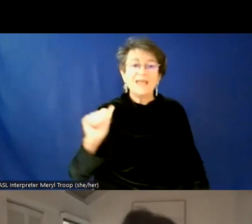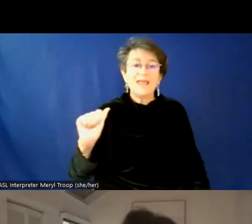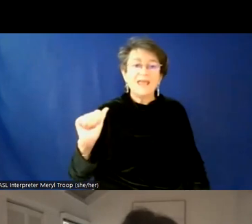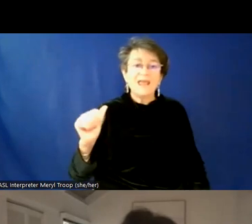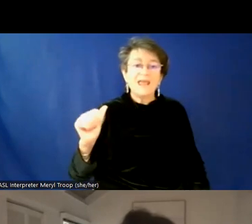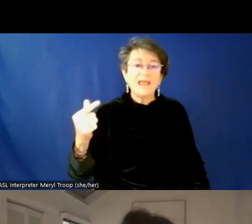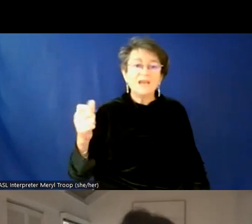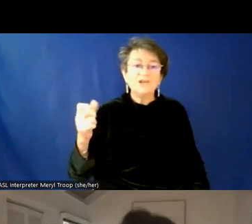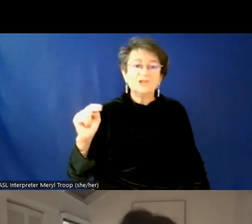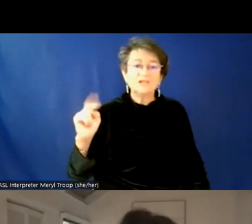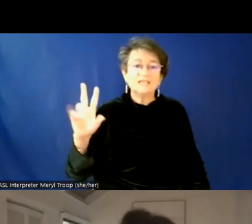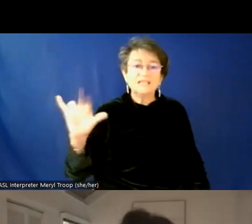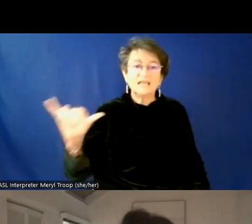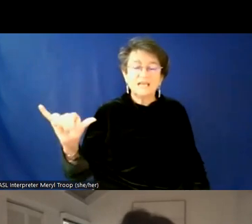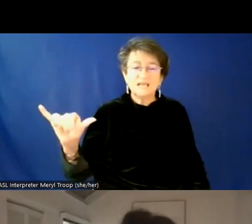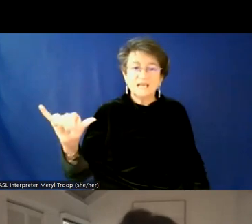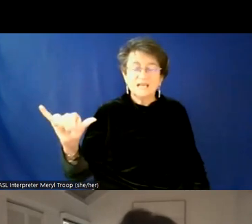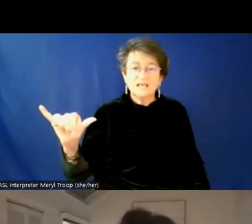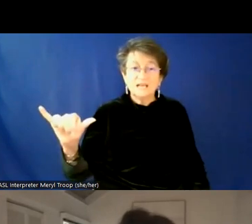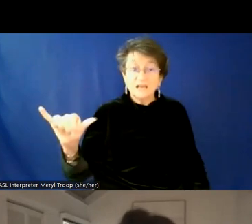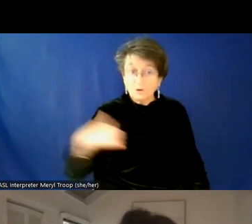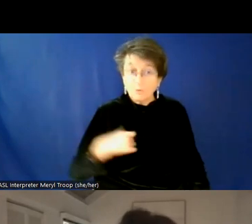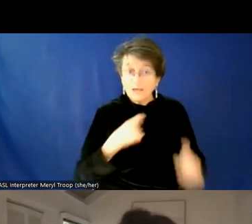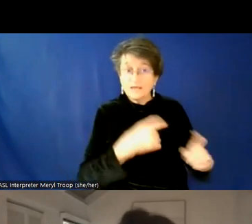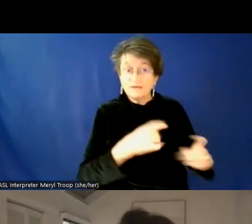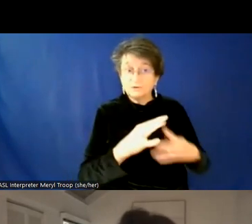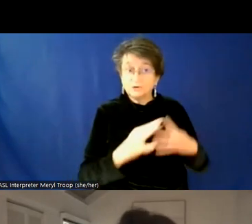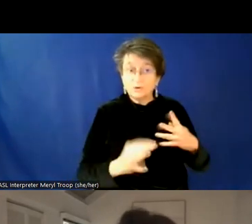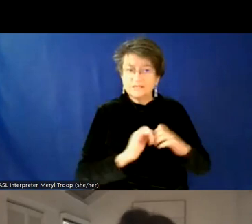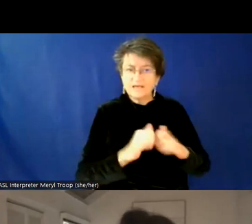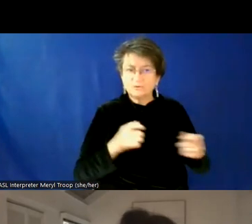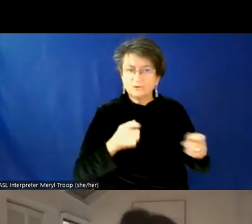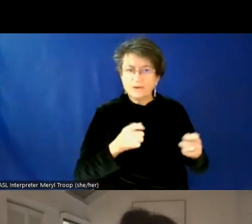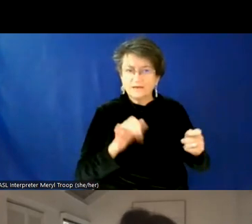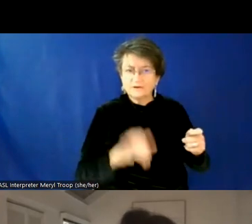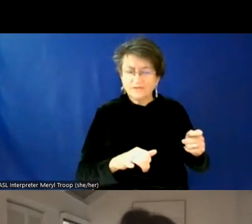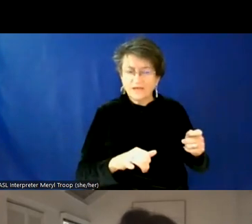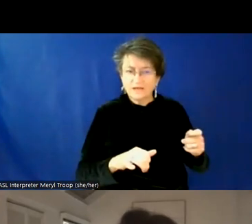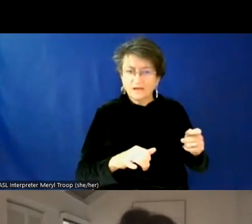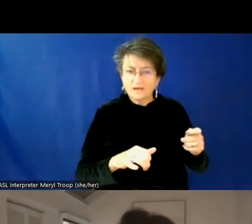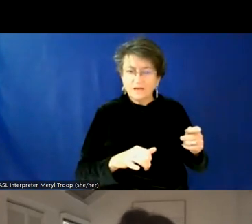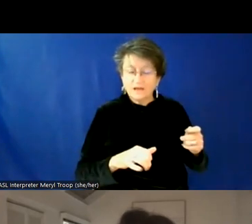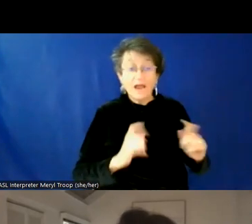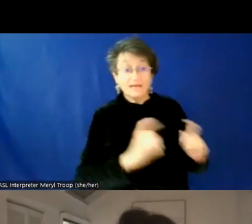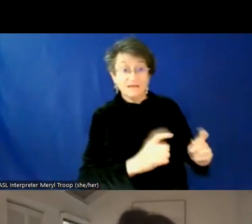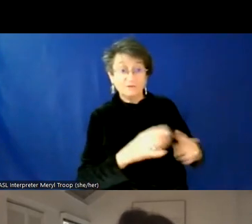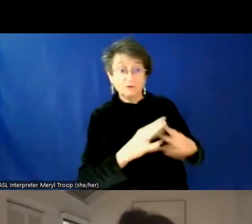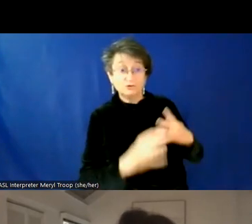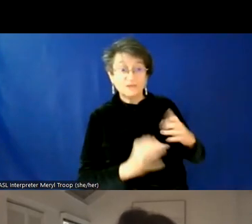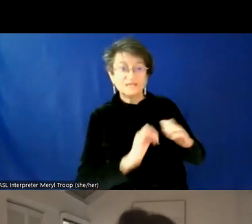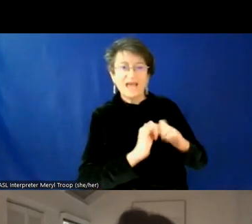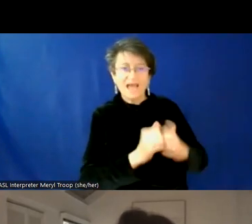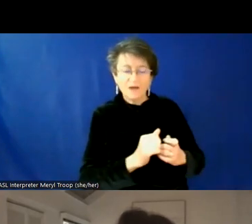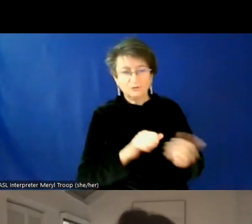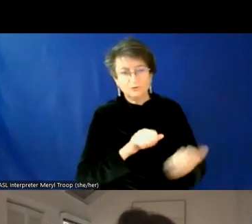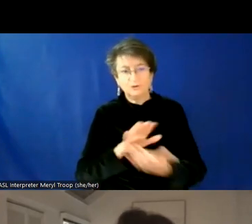in this setting? Um, am I giving them choice about how to handle it? And I think if you're given choice, but how to address something, ideally choice that has some